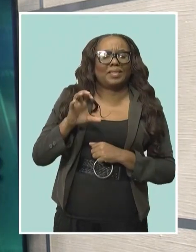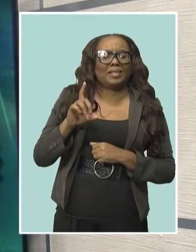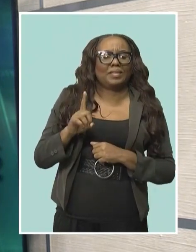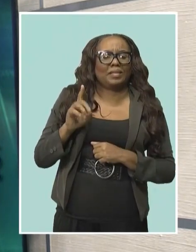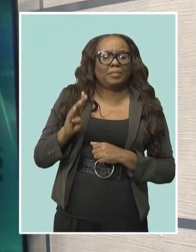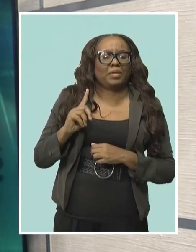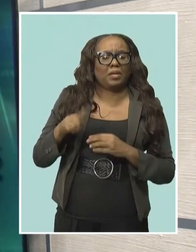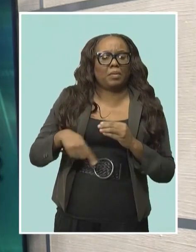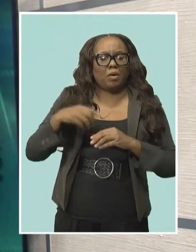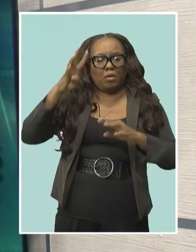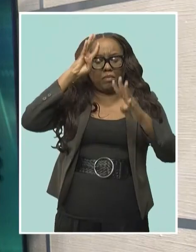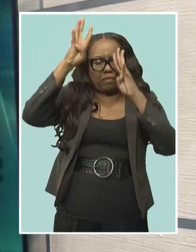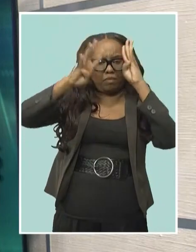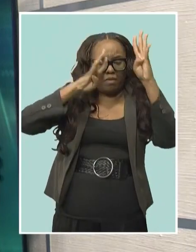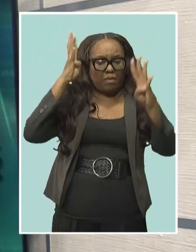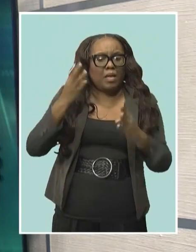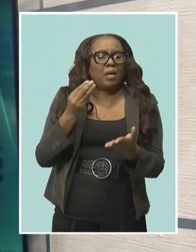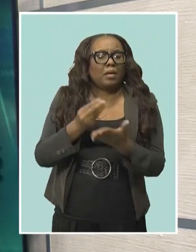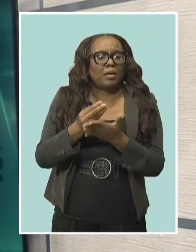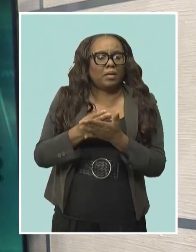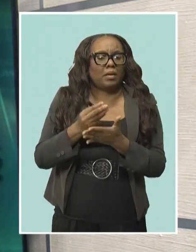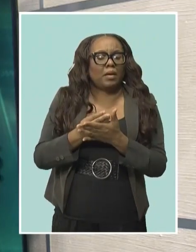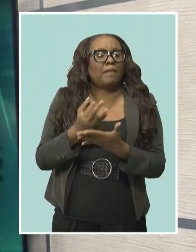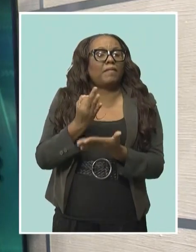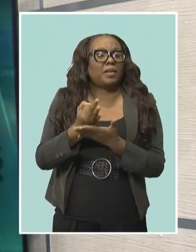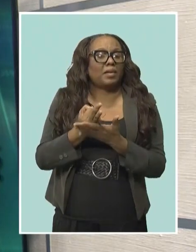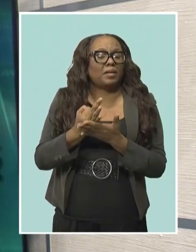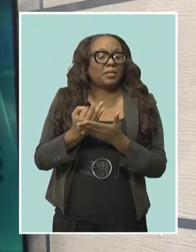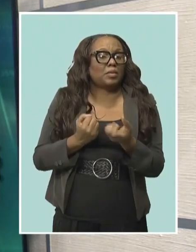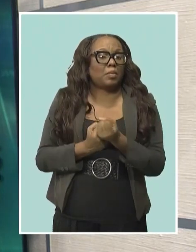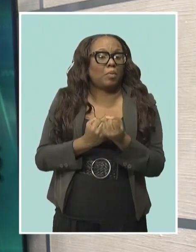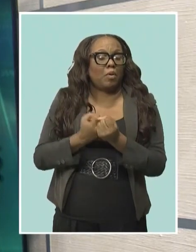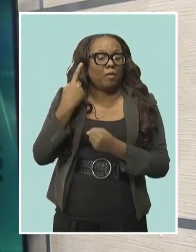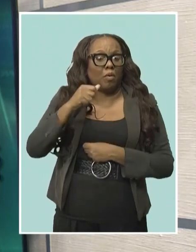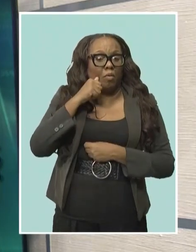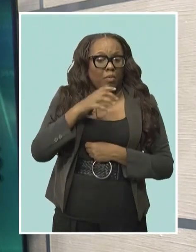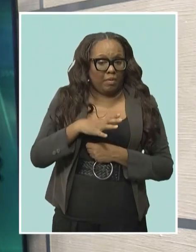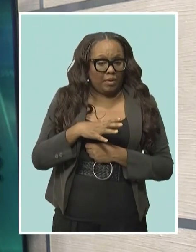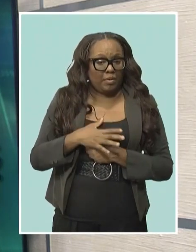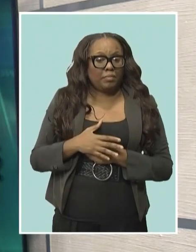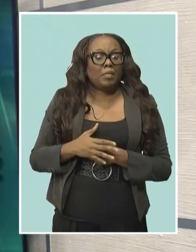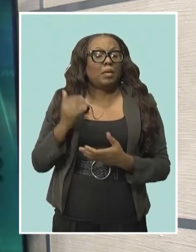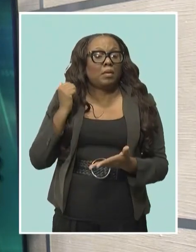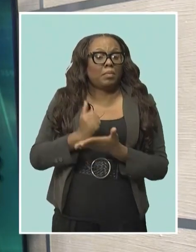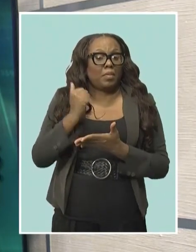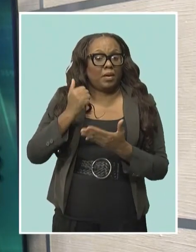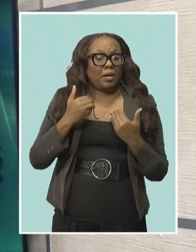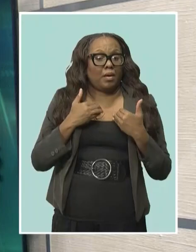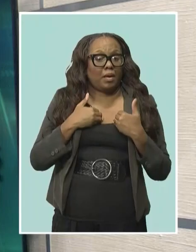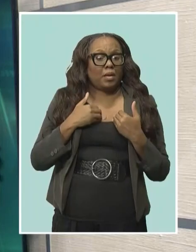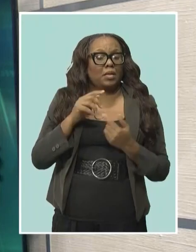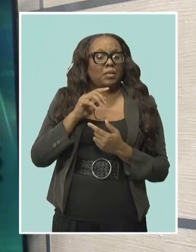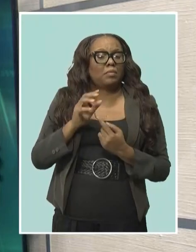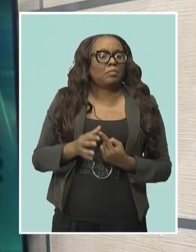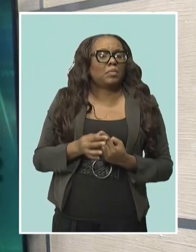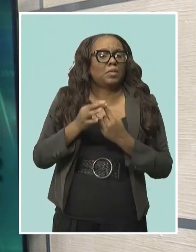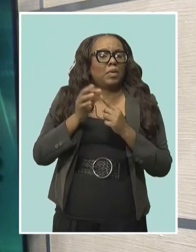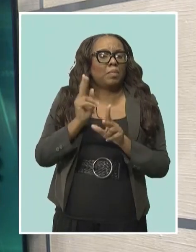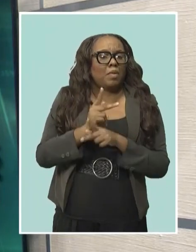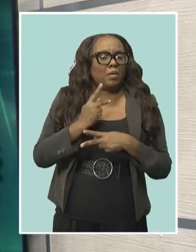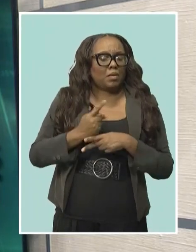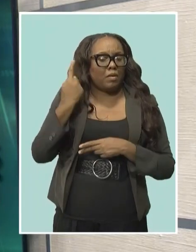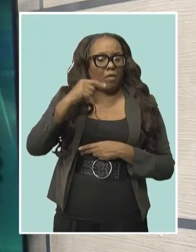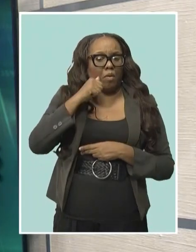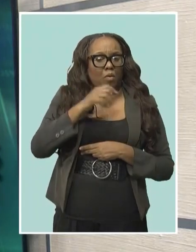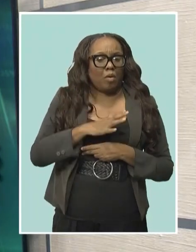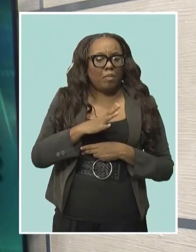inventive financing for women, Ms. Reefer-Wallison reminded that the bank has specific products geared towards female entrepreneurs to